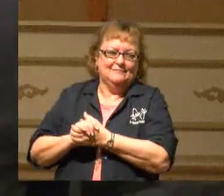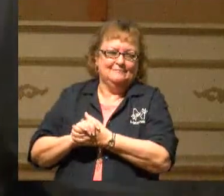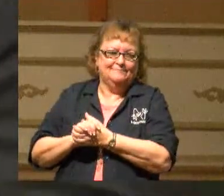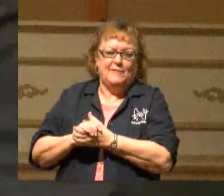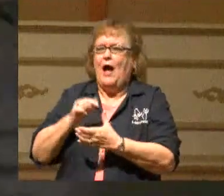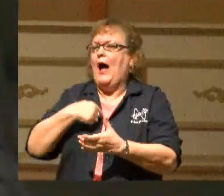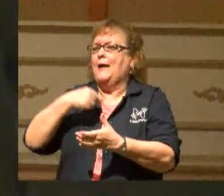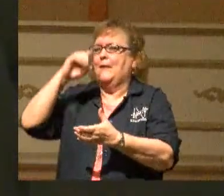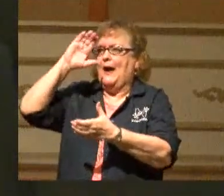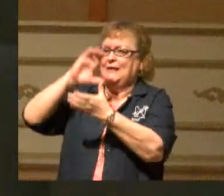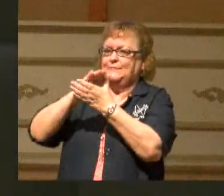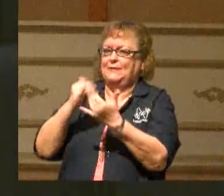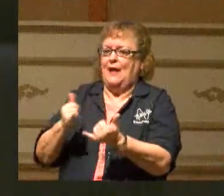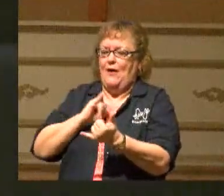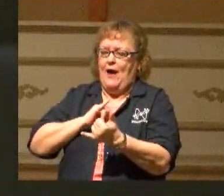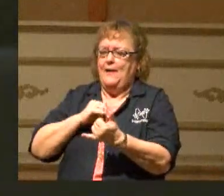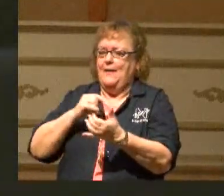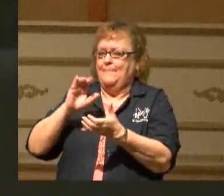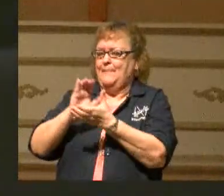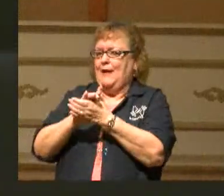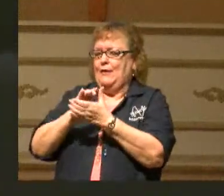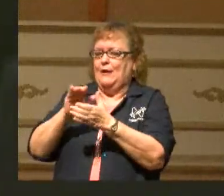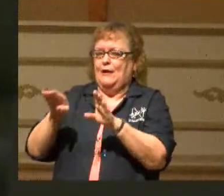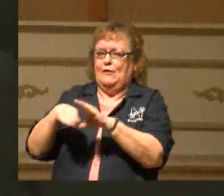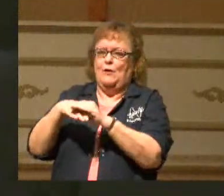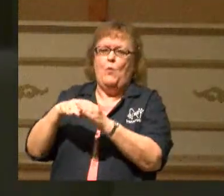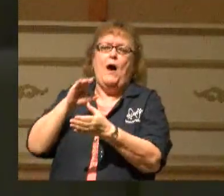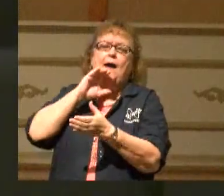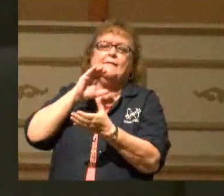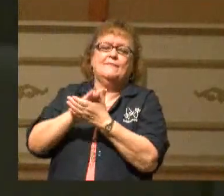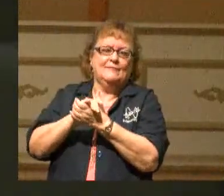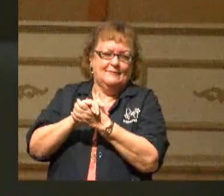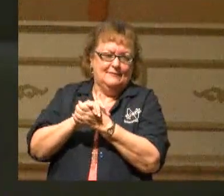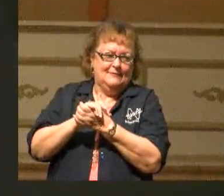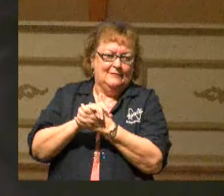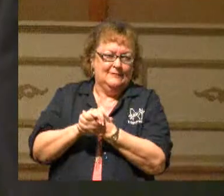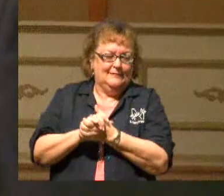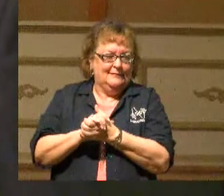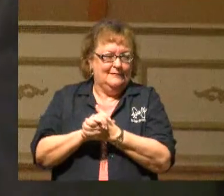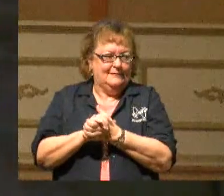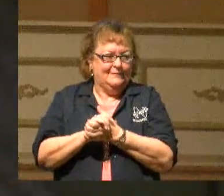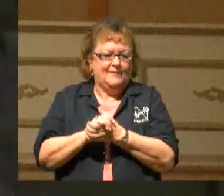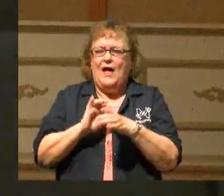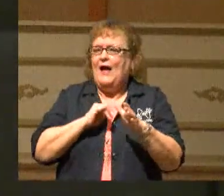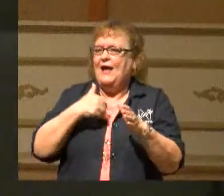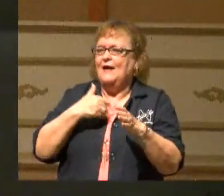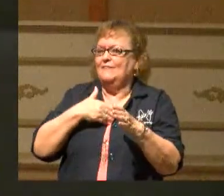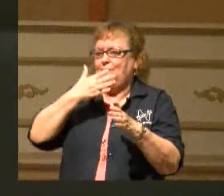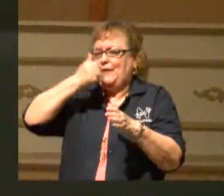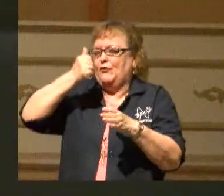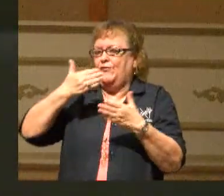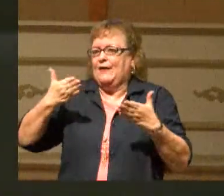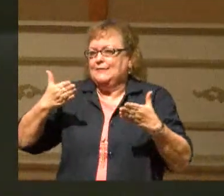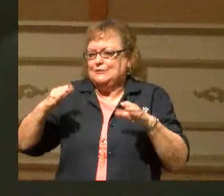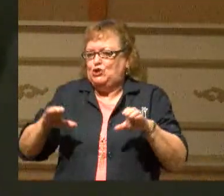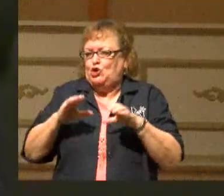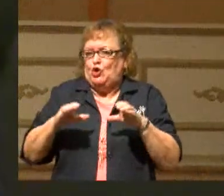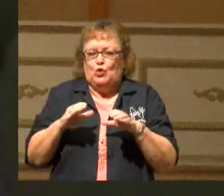I'm a husband now. I've married a wife. I'm a husband. And I've got better things to do.